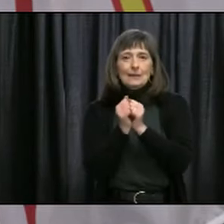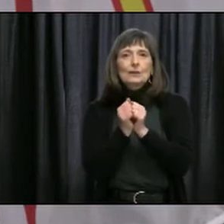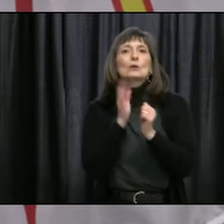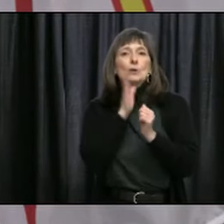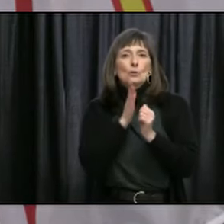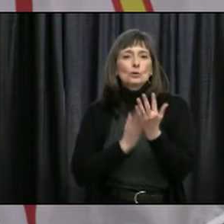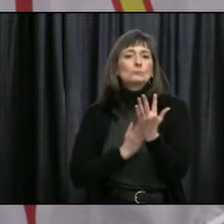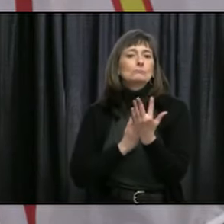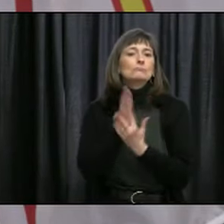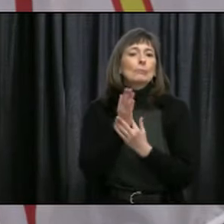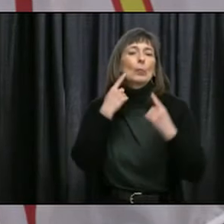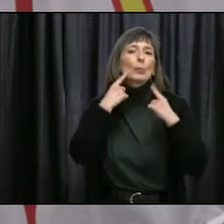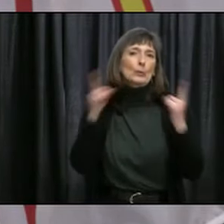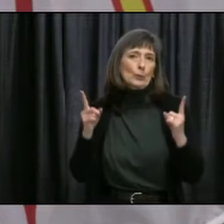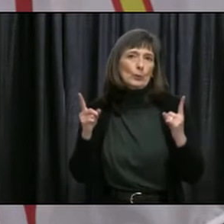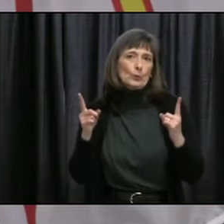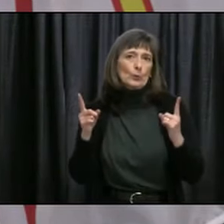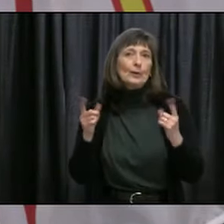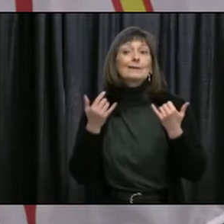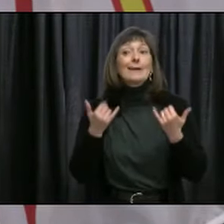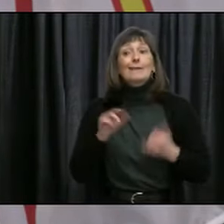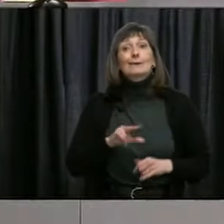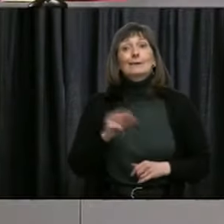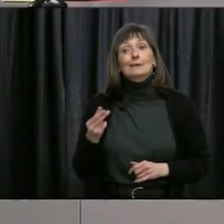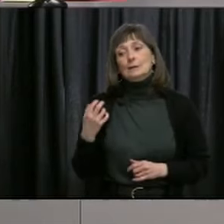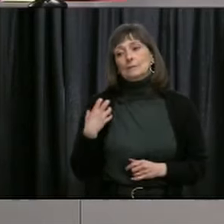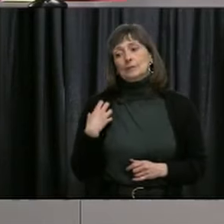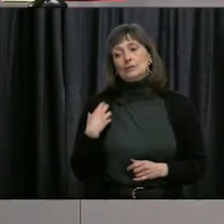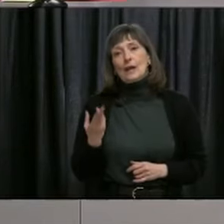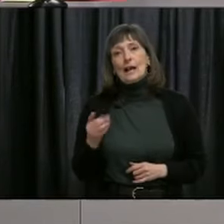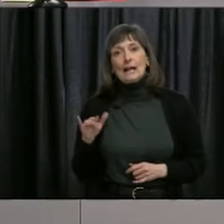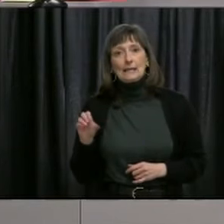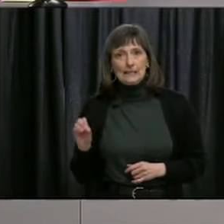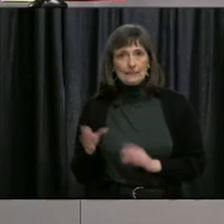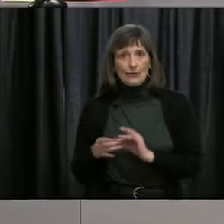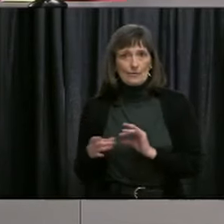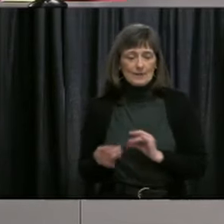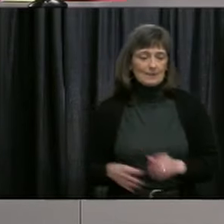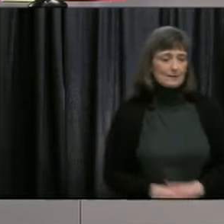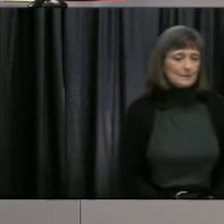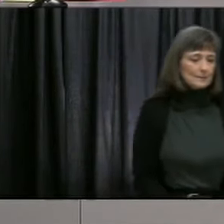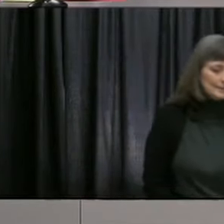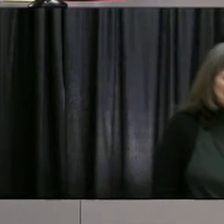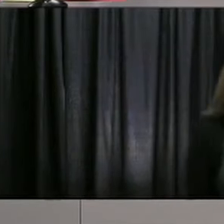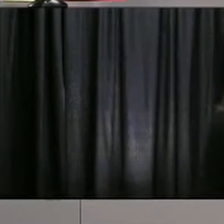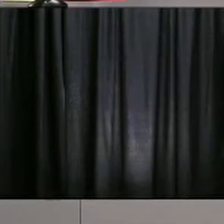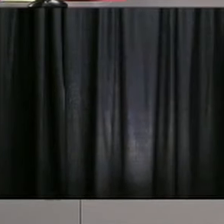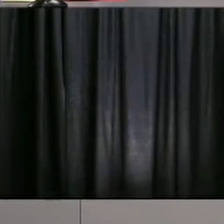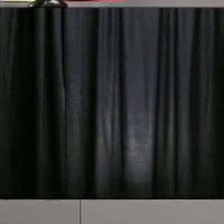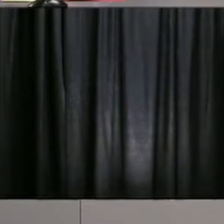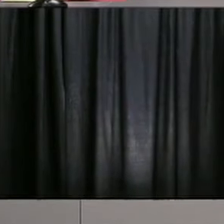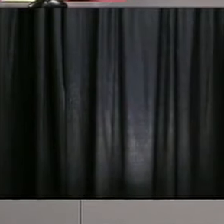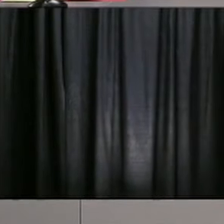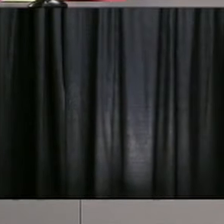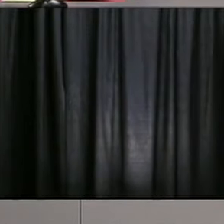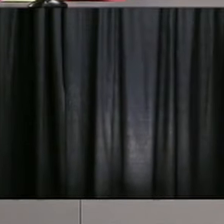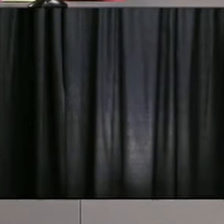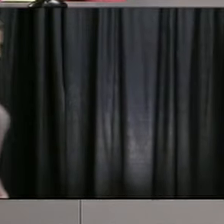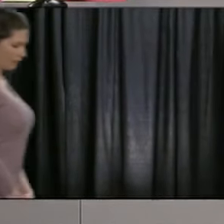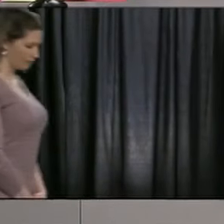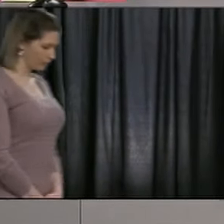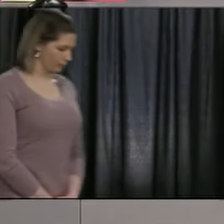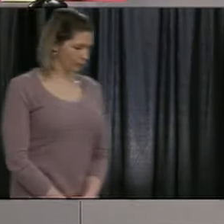get through this. I will now turn it over to Minister Hagee for his comments. Thank you very much,